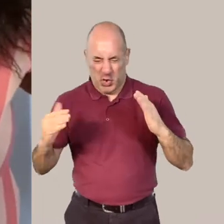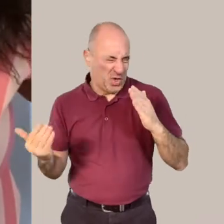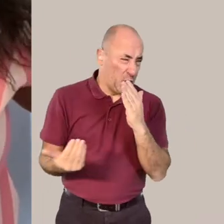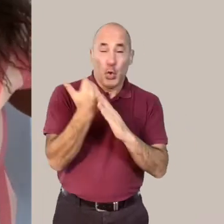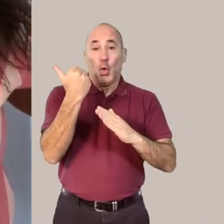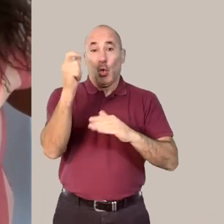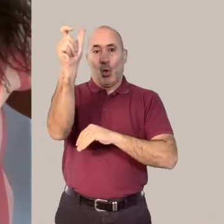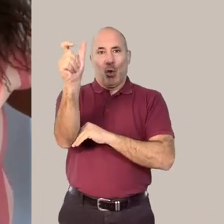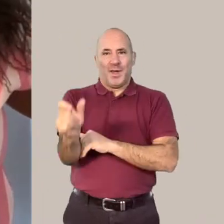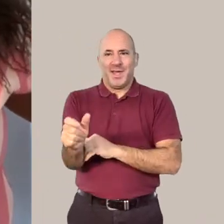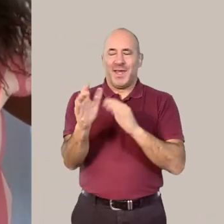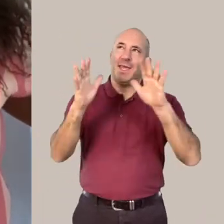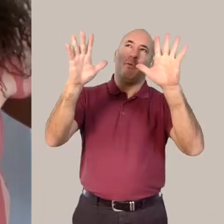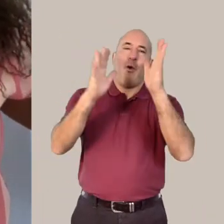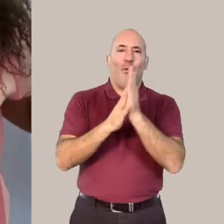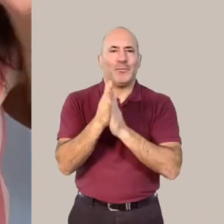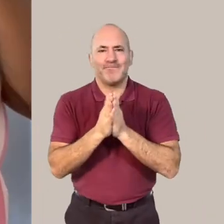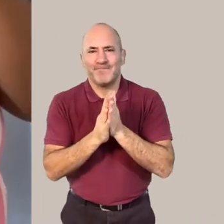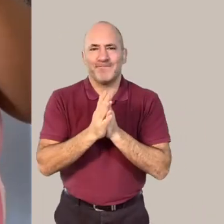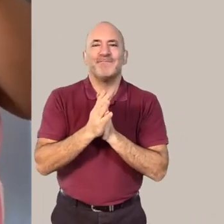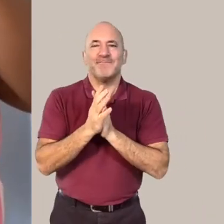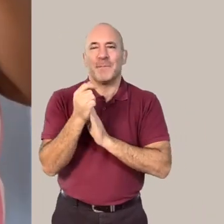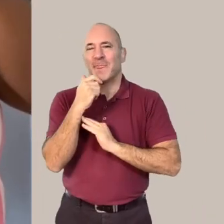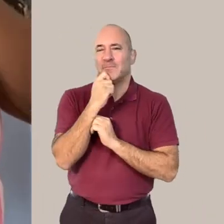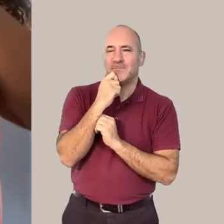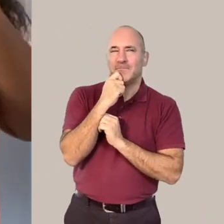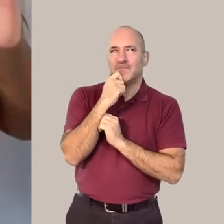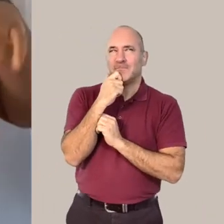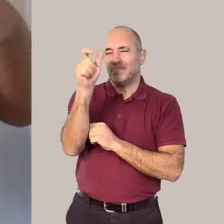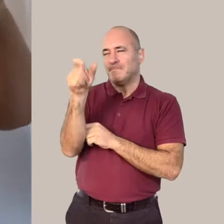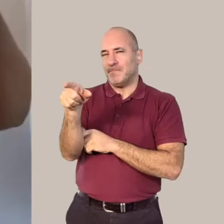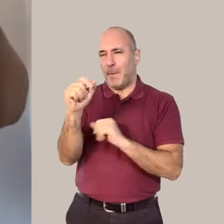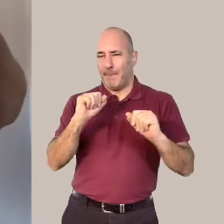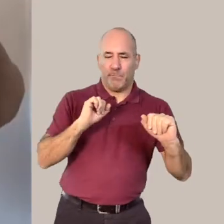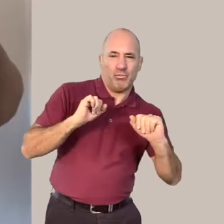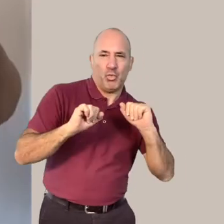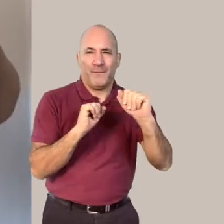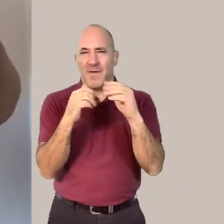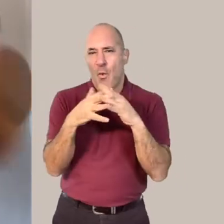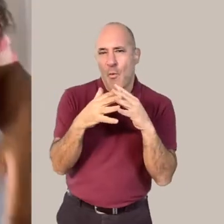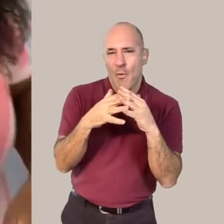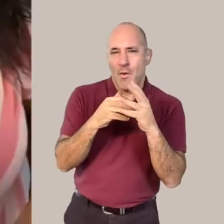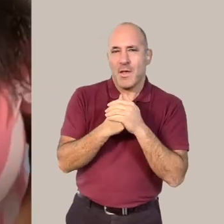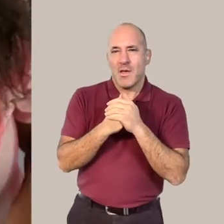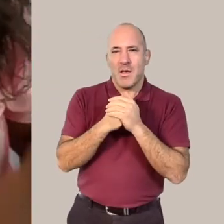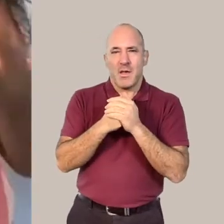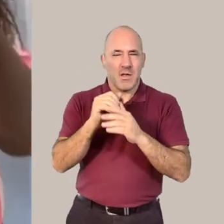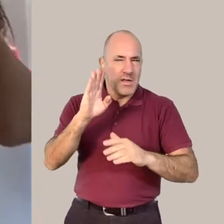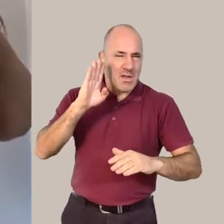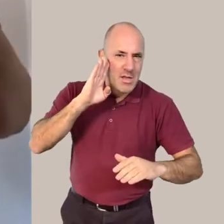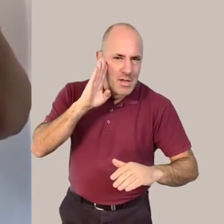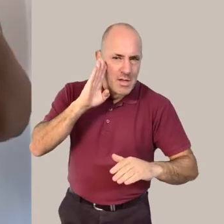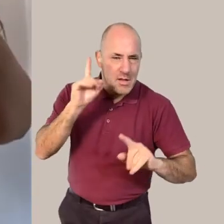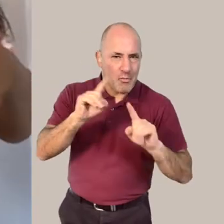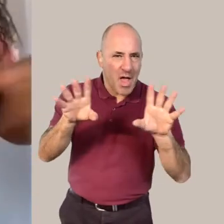brand new hero and I'm going to think, how would my hero move? How would my hero